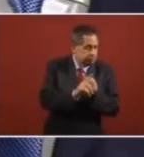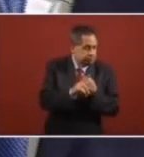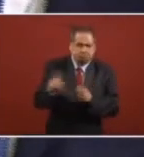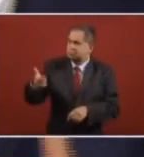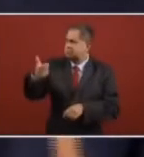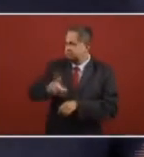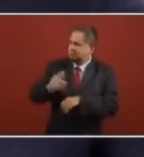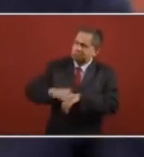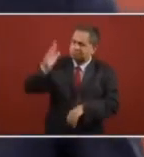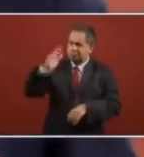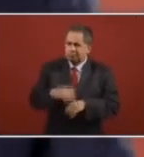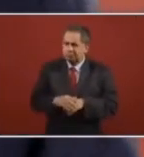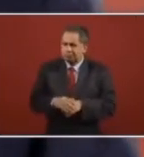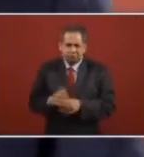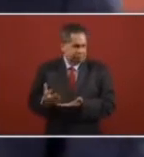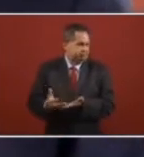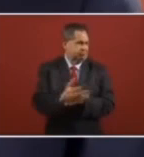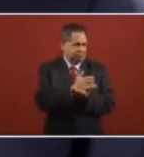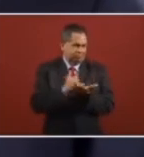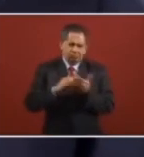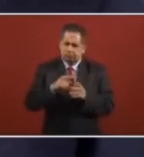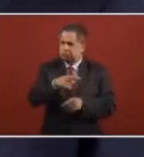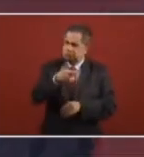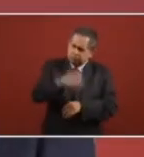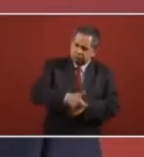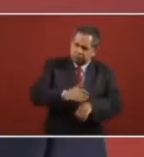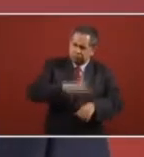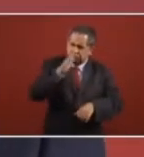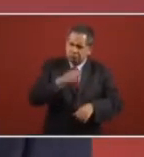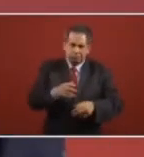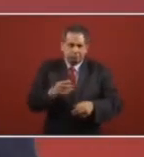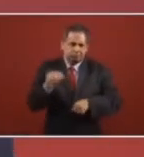It would resolve the problem of public finances.